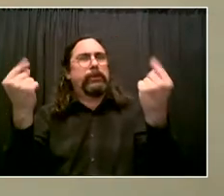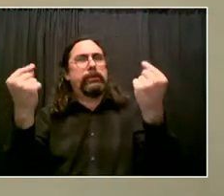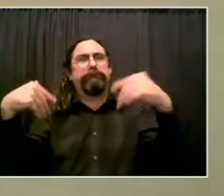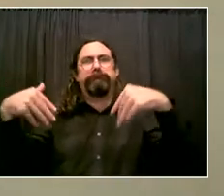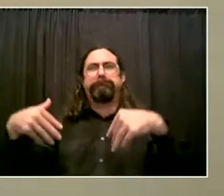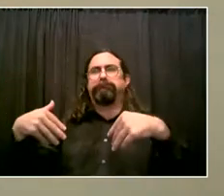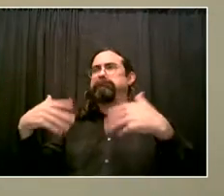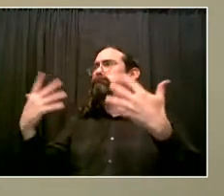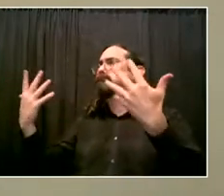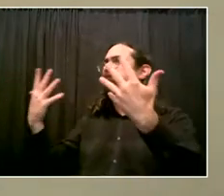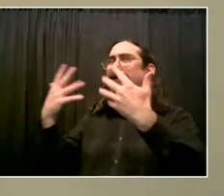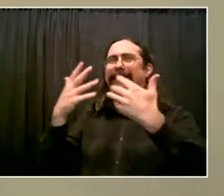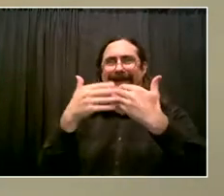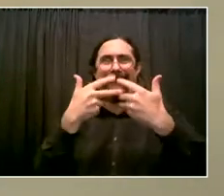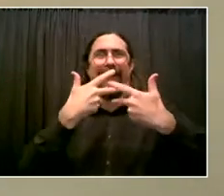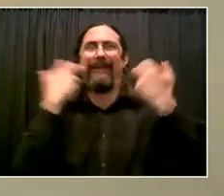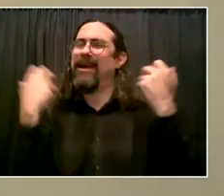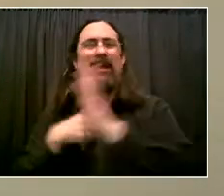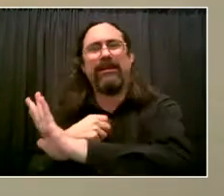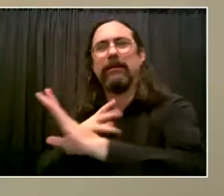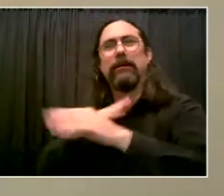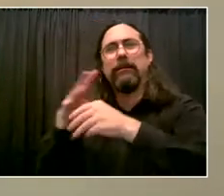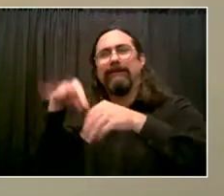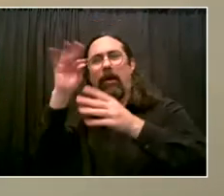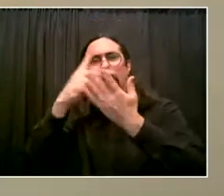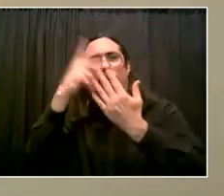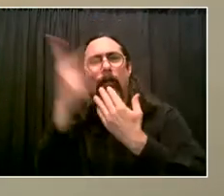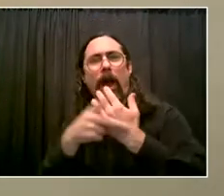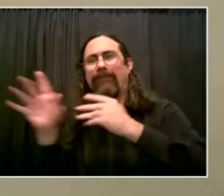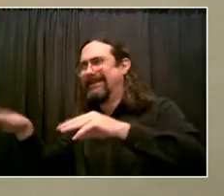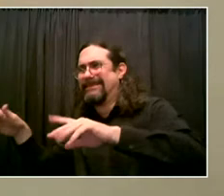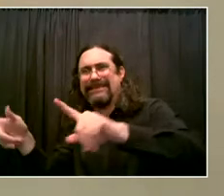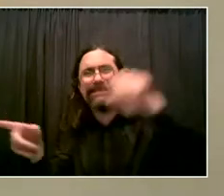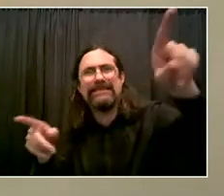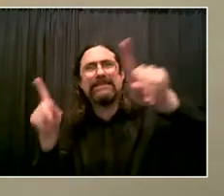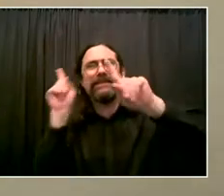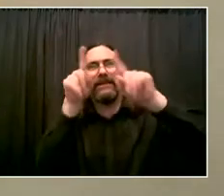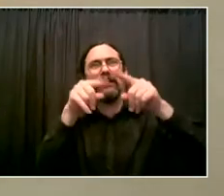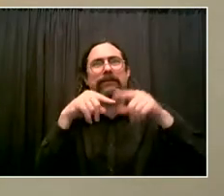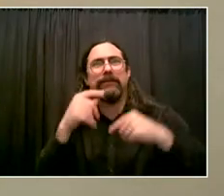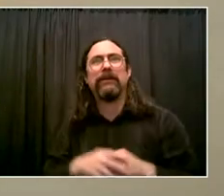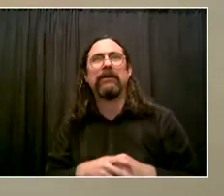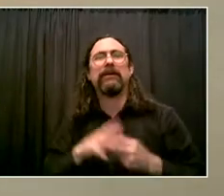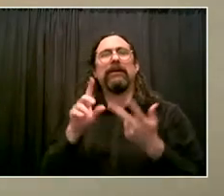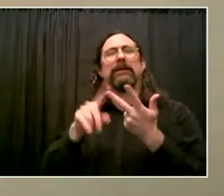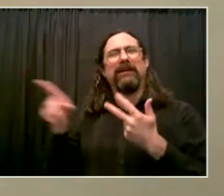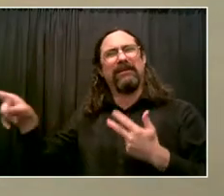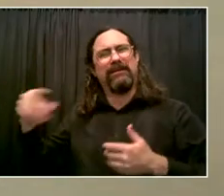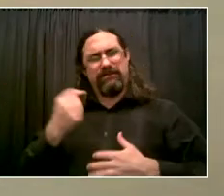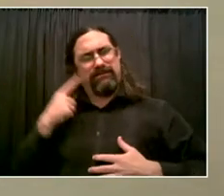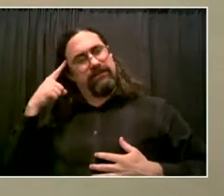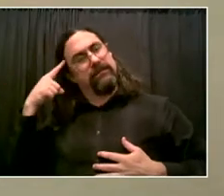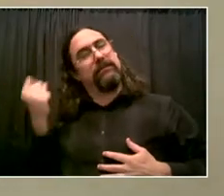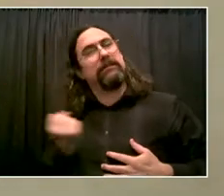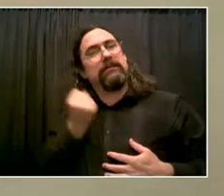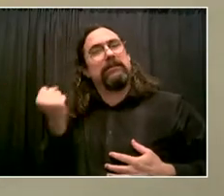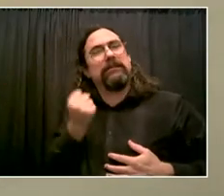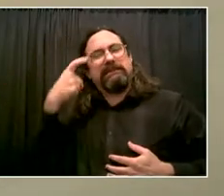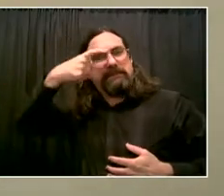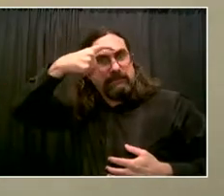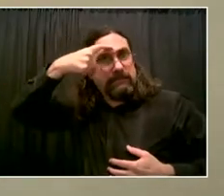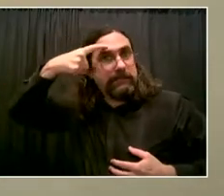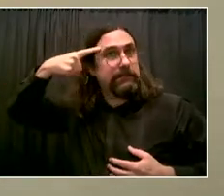are leaving, going into prison and leaving prison with. And long story short, this brother's not employed, has his own apartment.